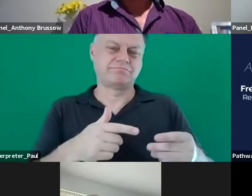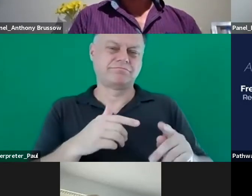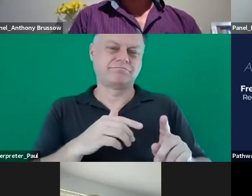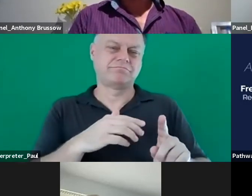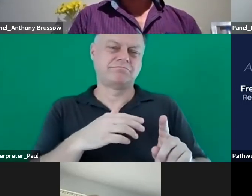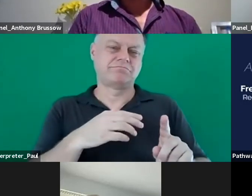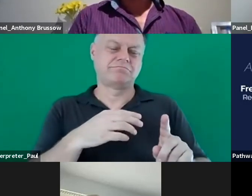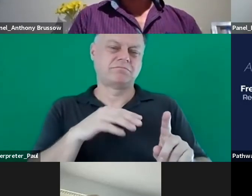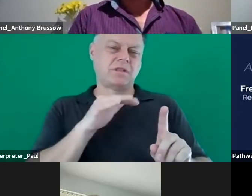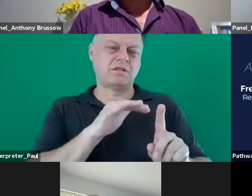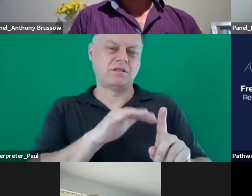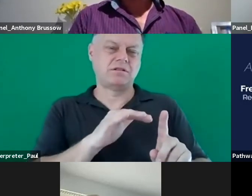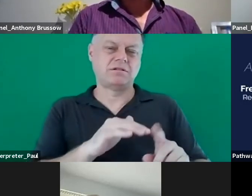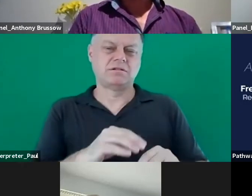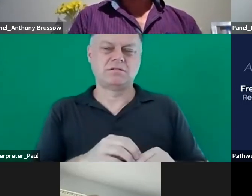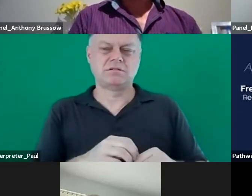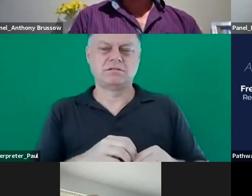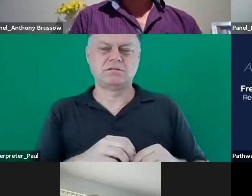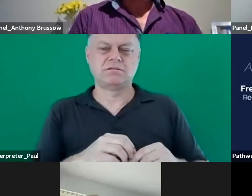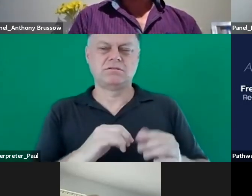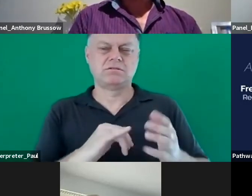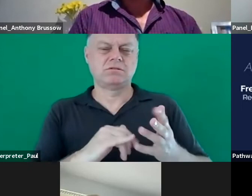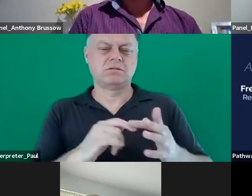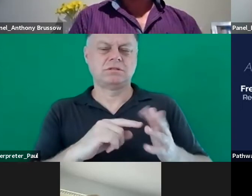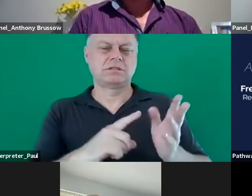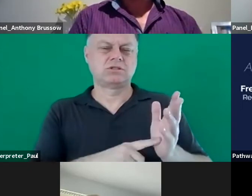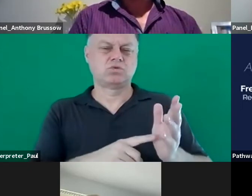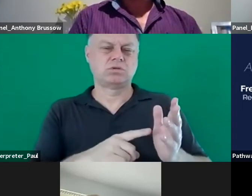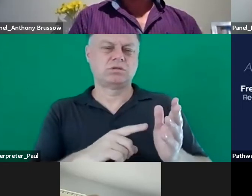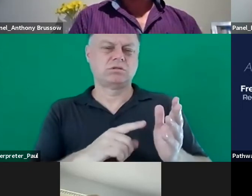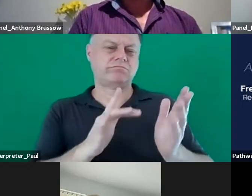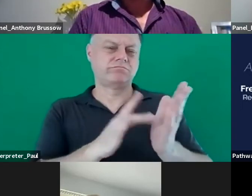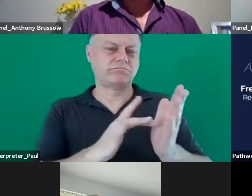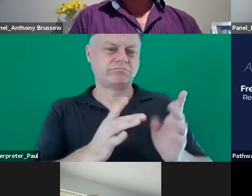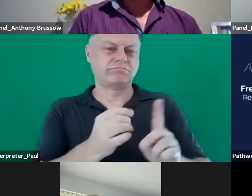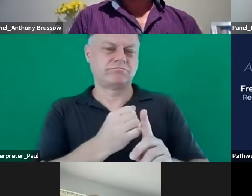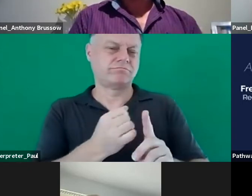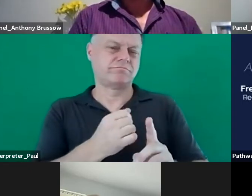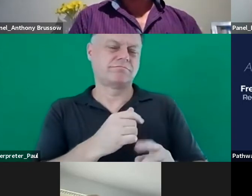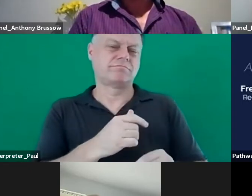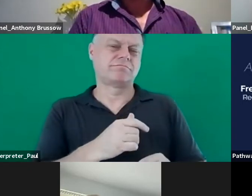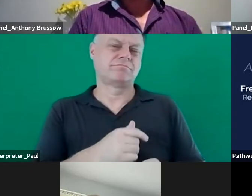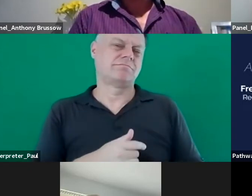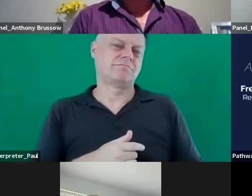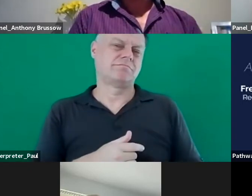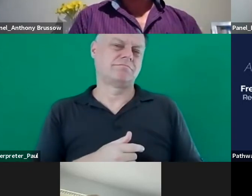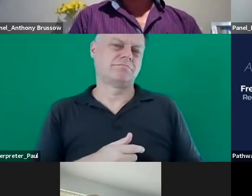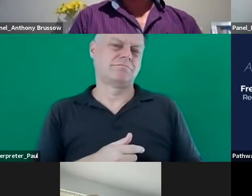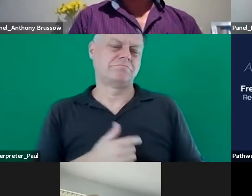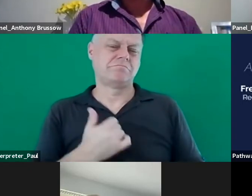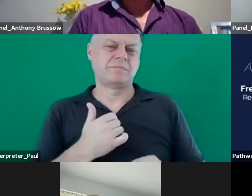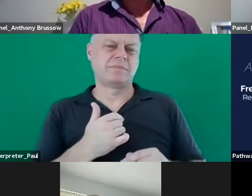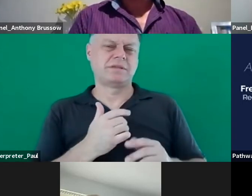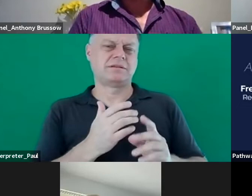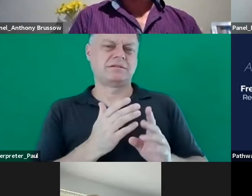more harassment or sexual abuse that they could um be misled that they've got a disability because it might be hidden so